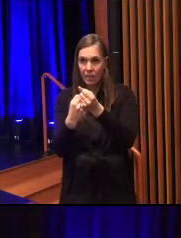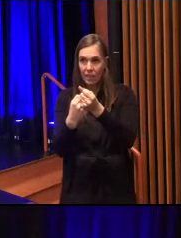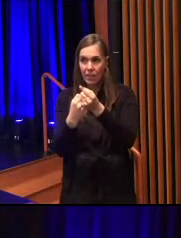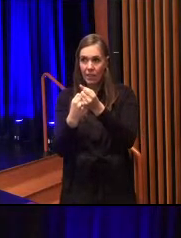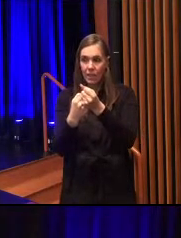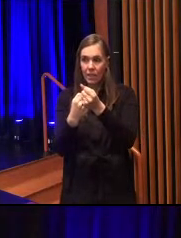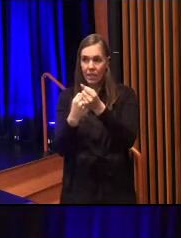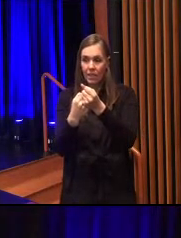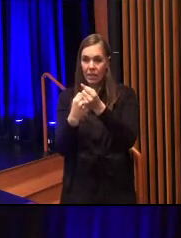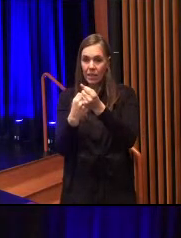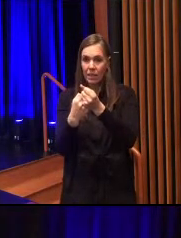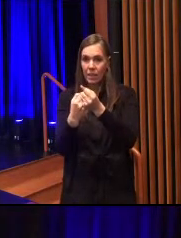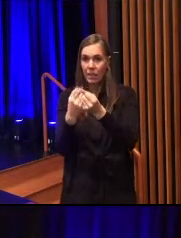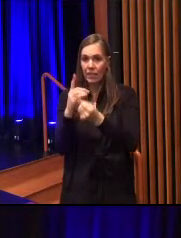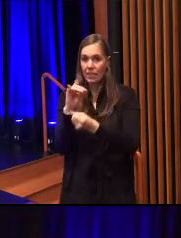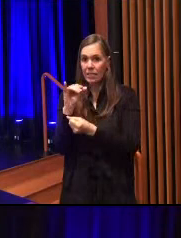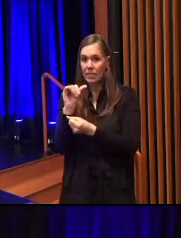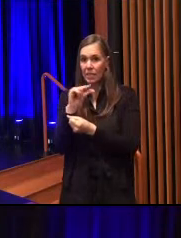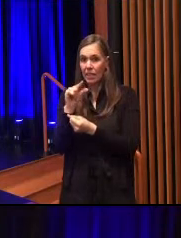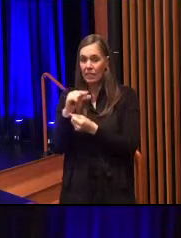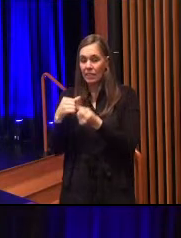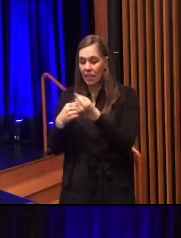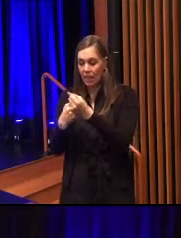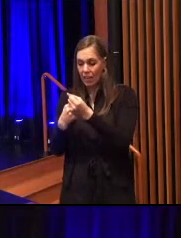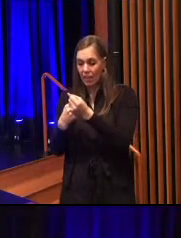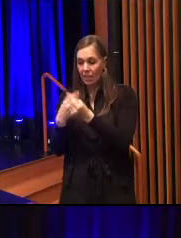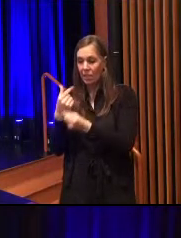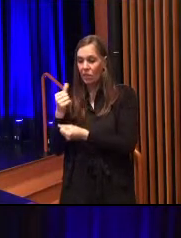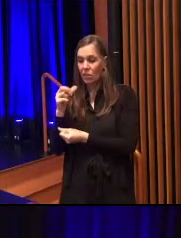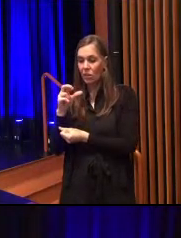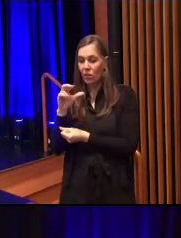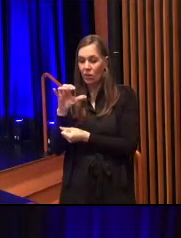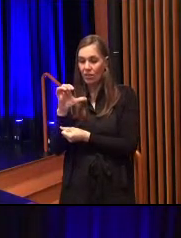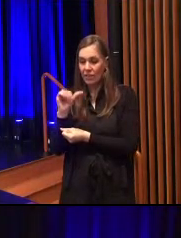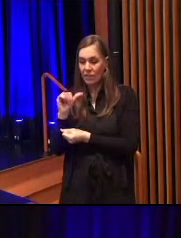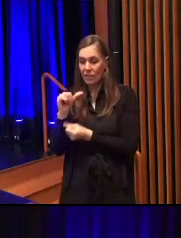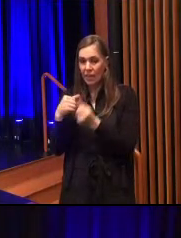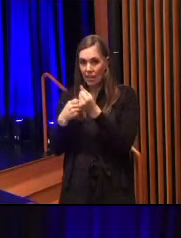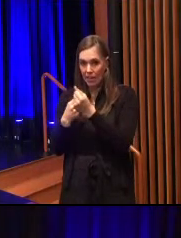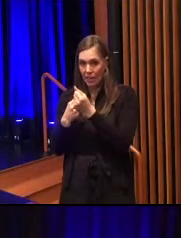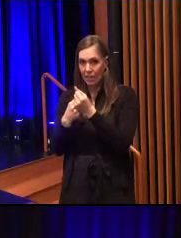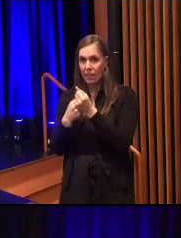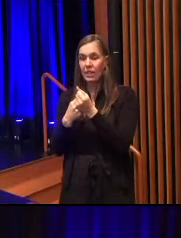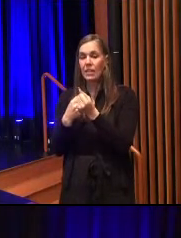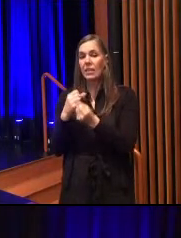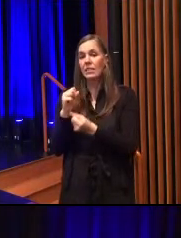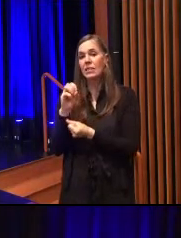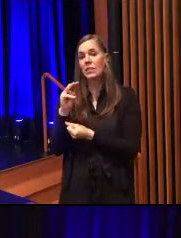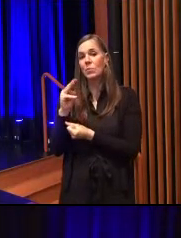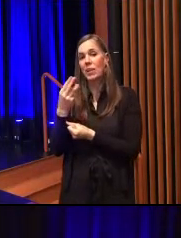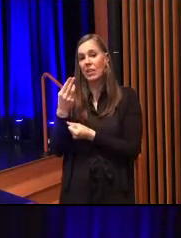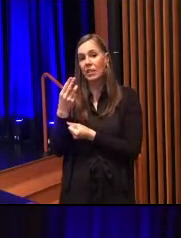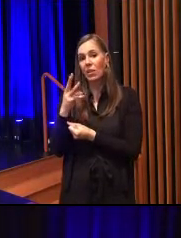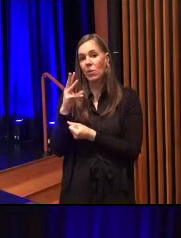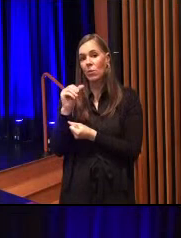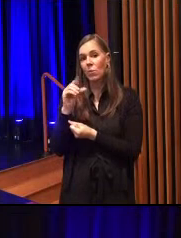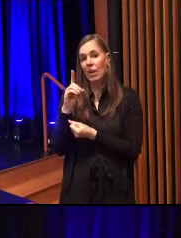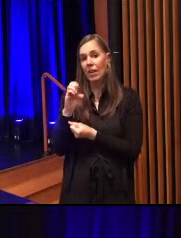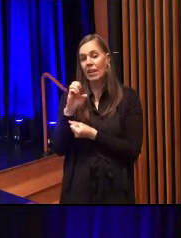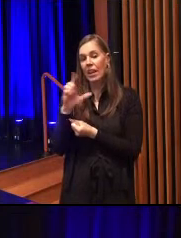Aye. Ms. Diaz. Aye. Mr. Garcia Molina. Aye. And President Smith-Waido. Aye.